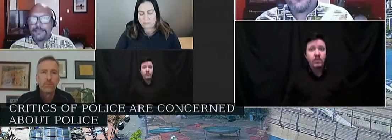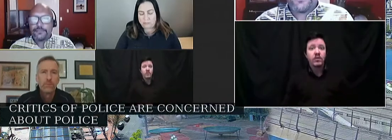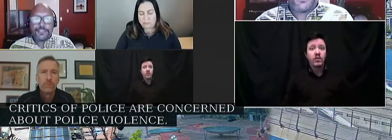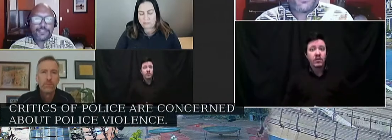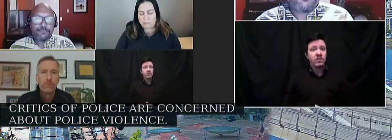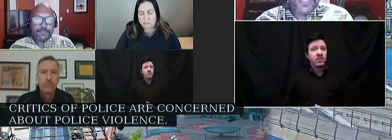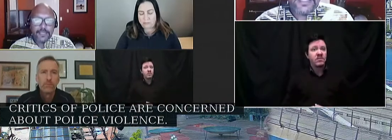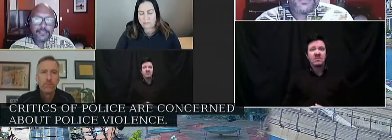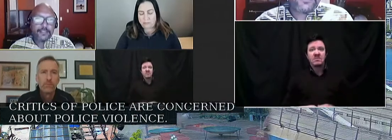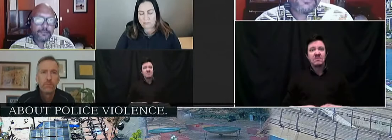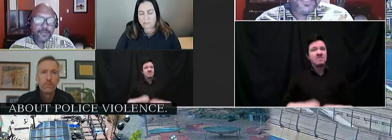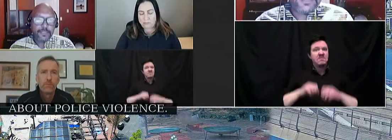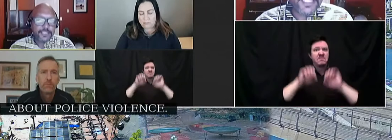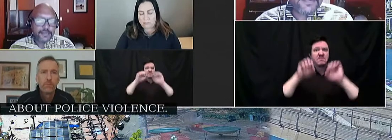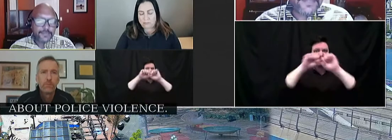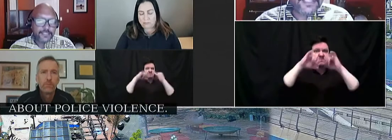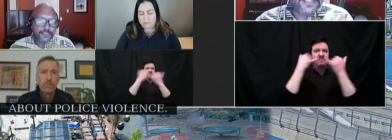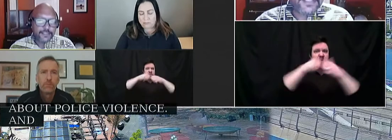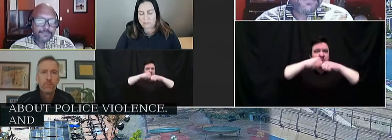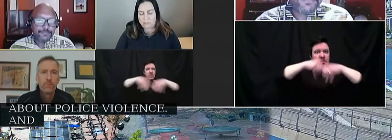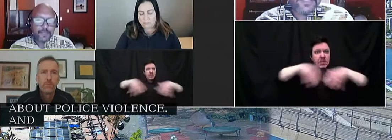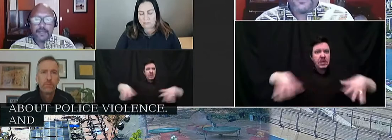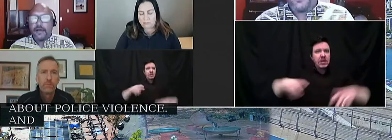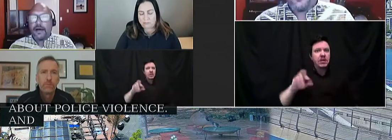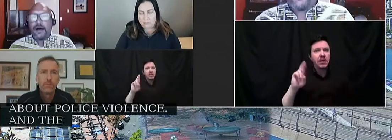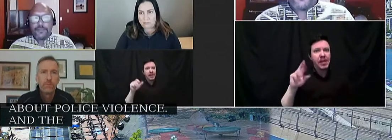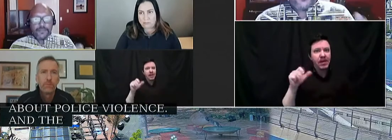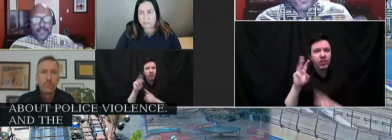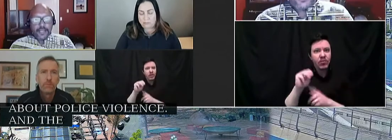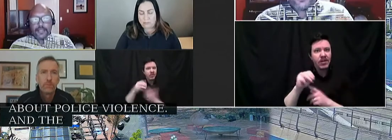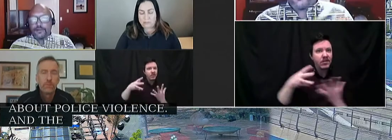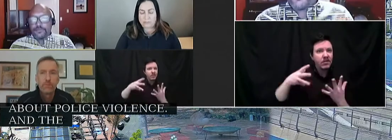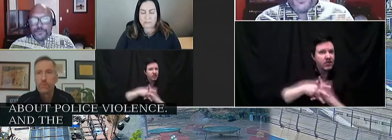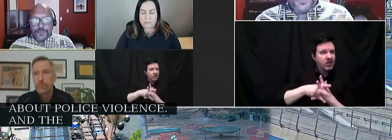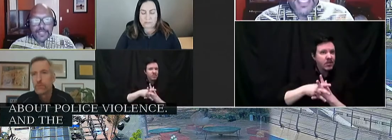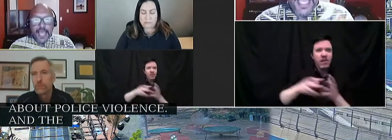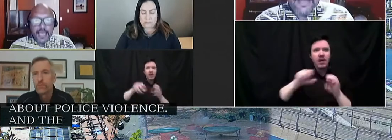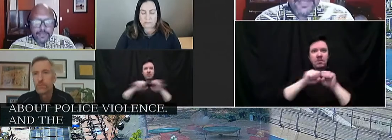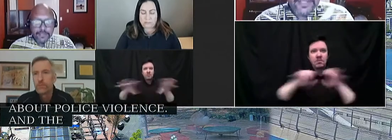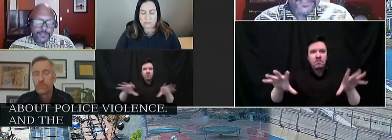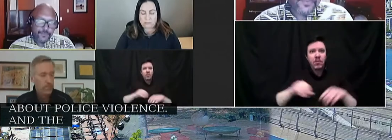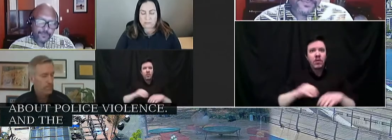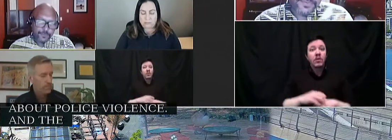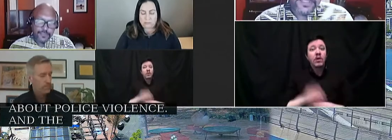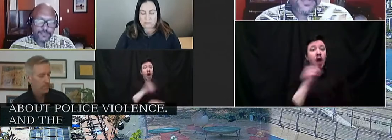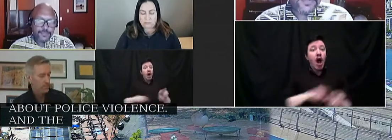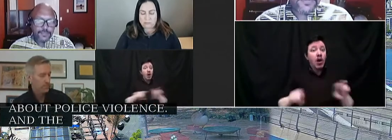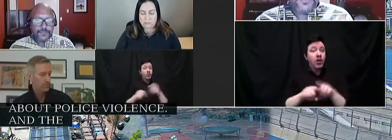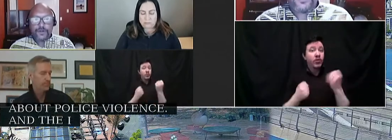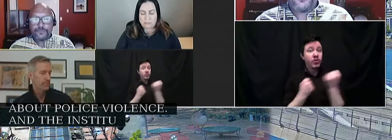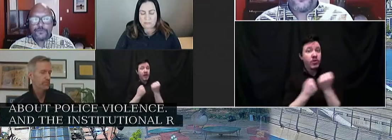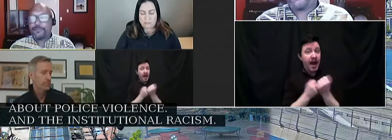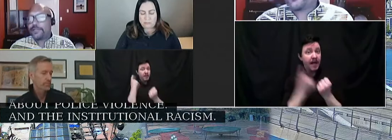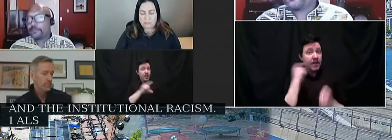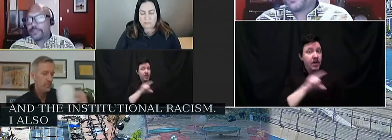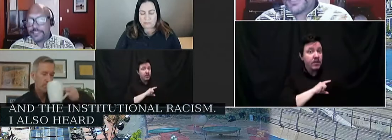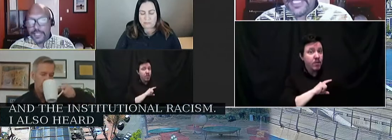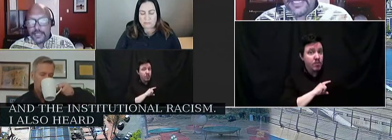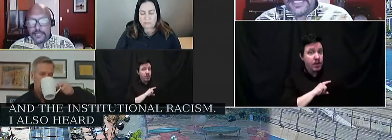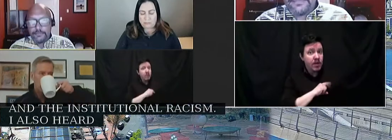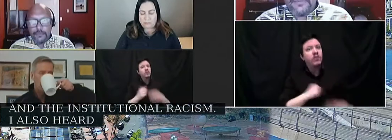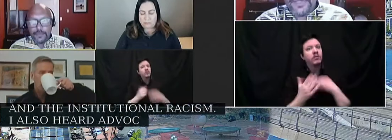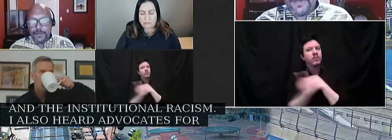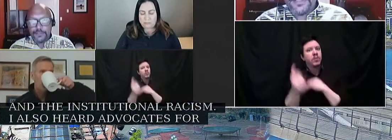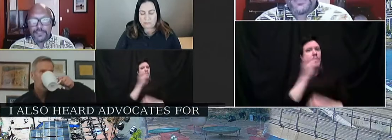racism which is embedded in our public safety system. On the other hand, I also heard advocates for police who called for better